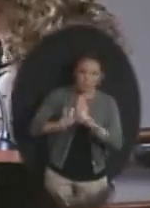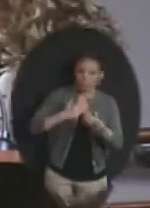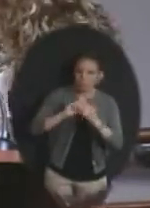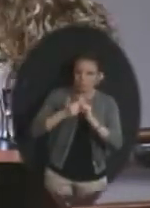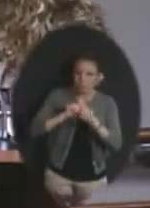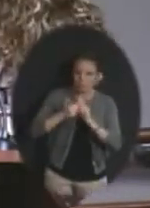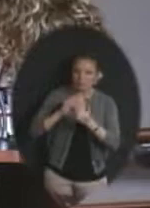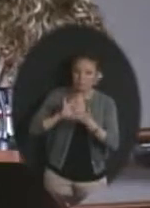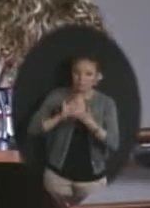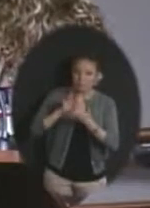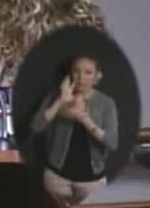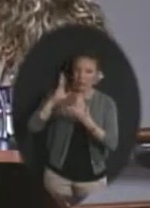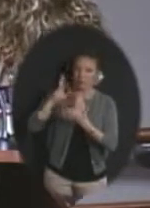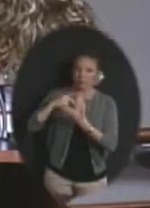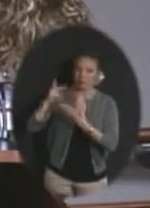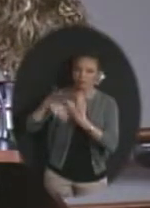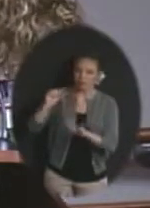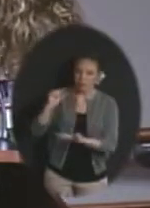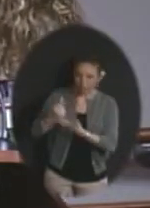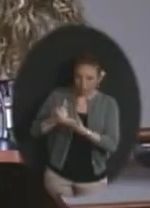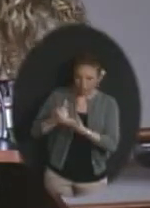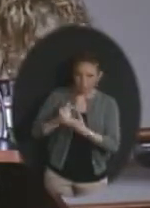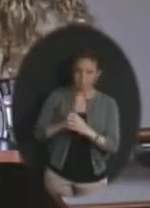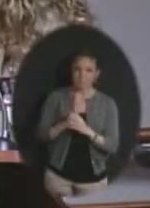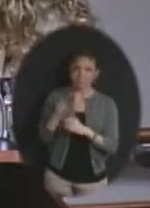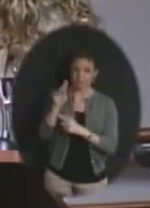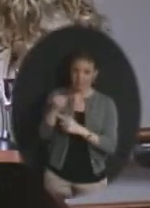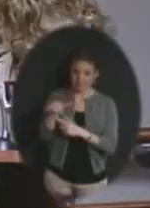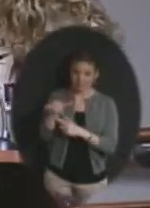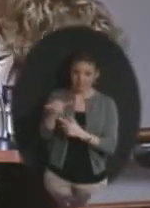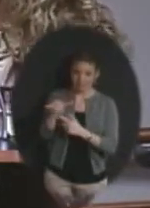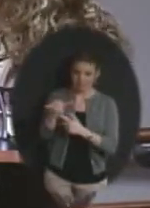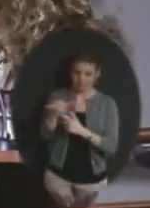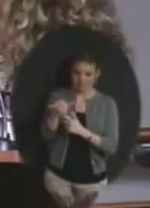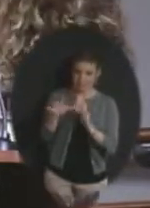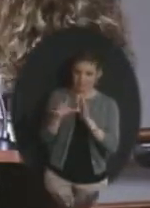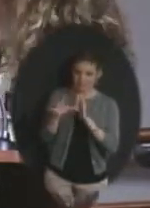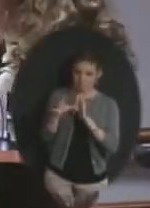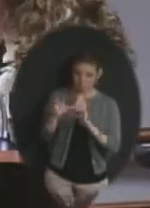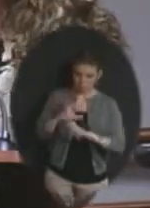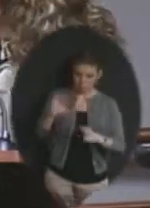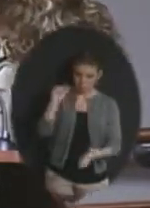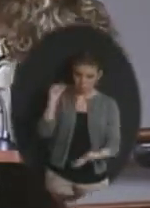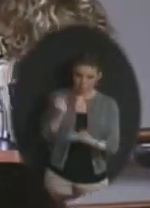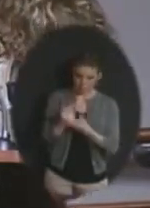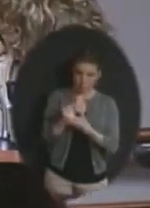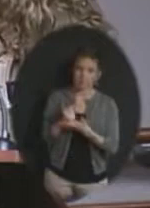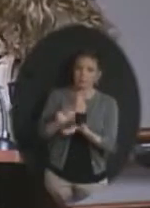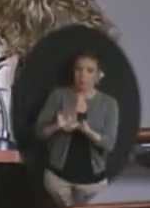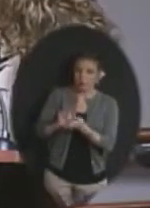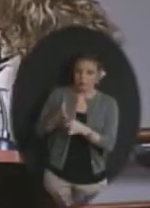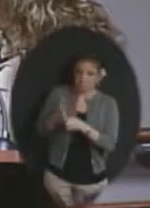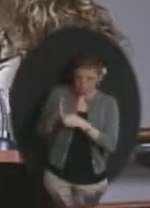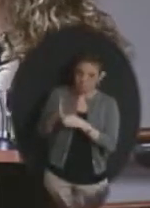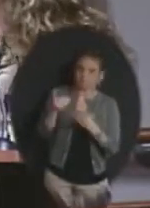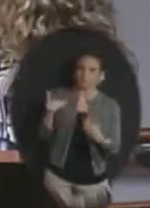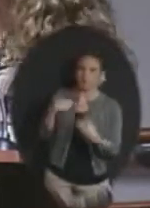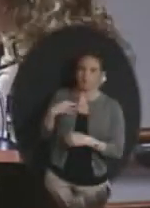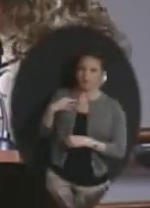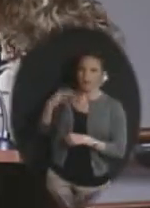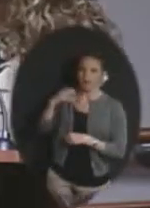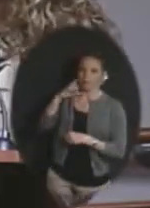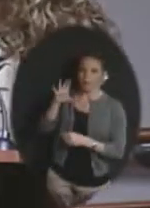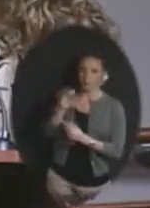and project graduation. Each May, seniors who are planning for a career in the medical field are able to apply for the Olathe Medical Center